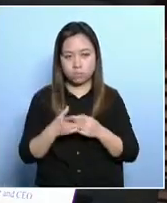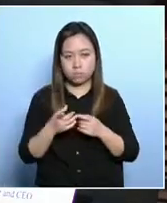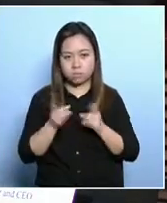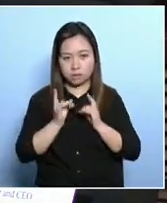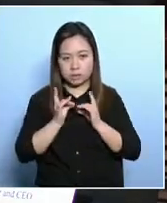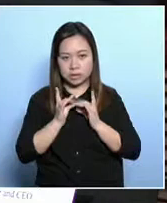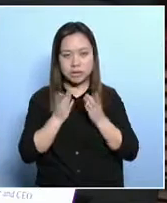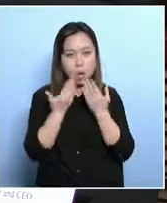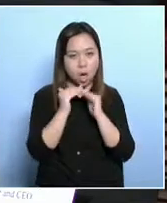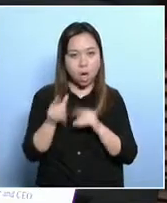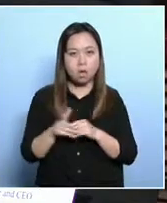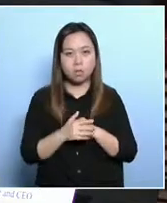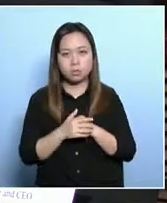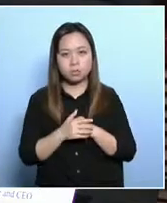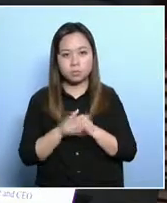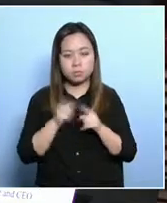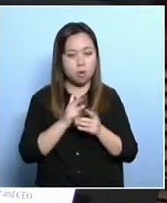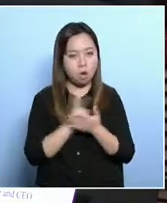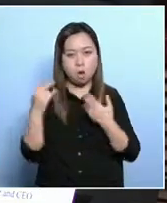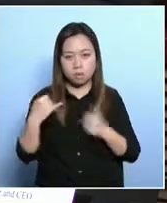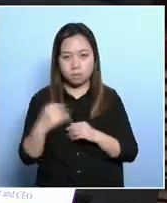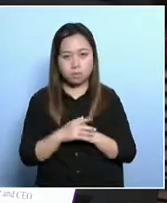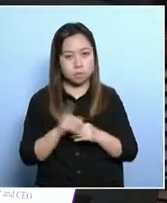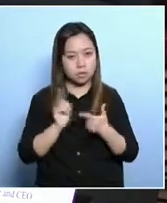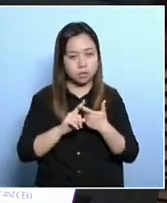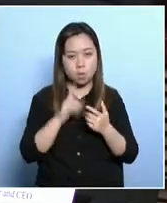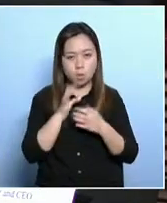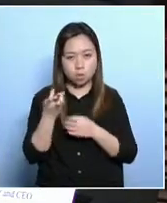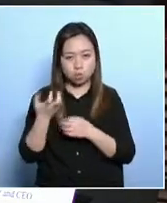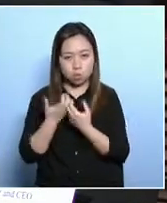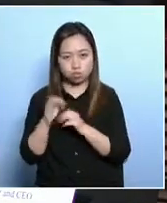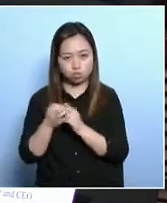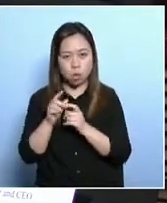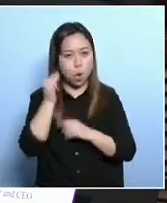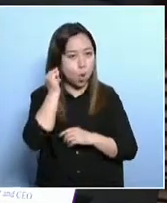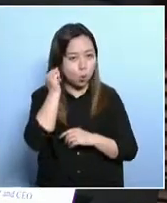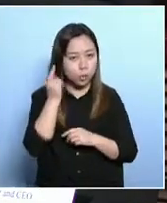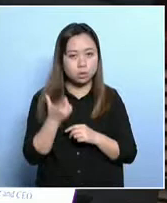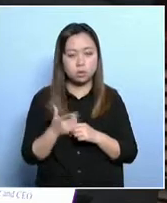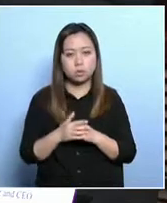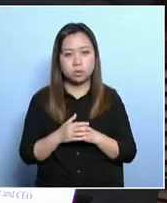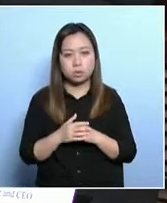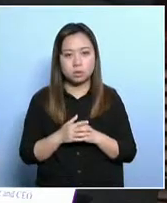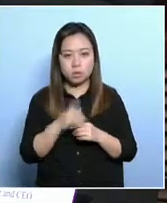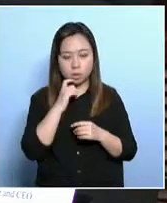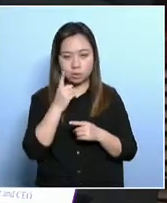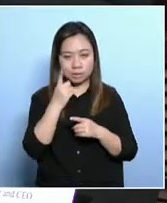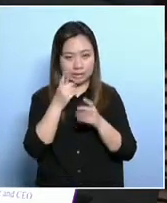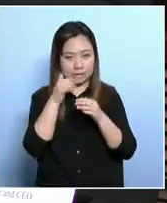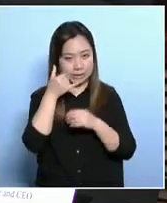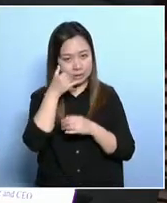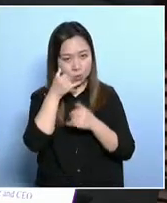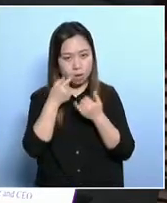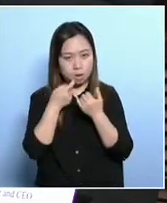Number two, EM women. We have a helpline for South Asian women. Many of the women